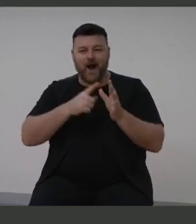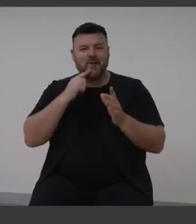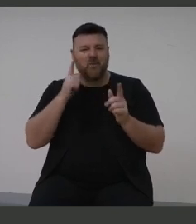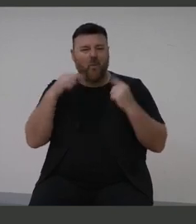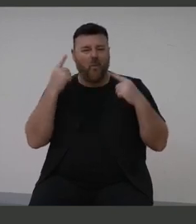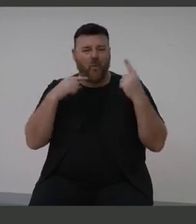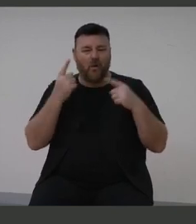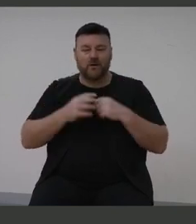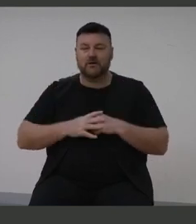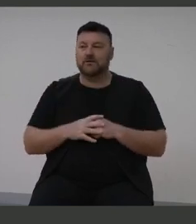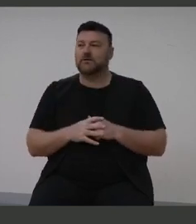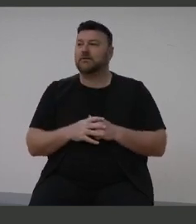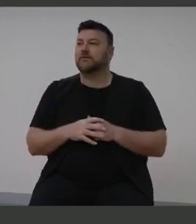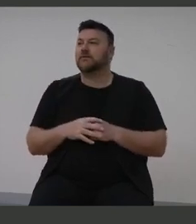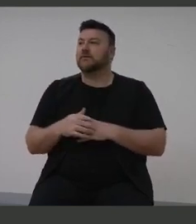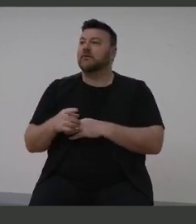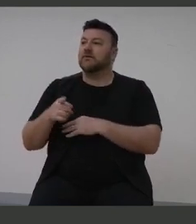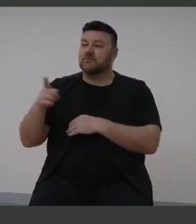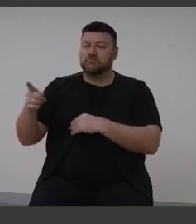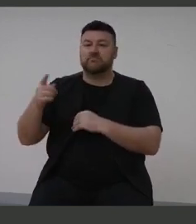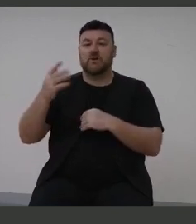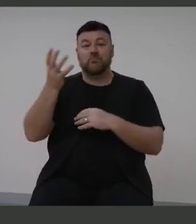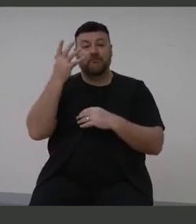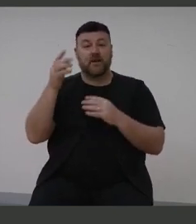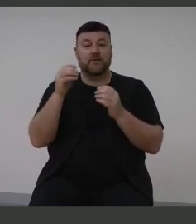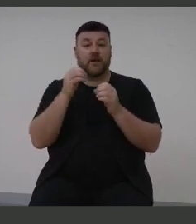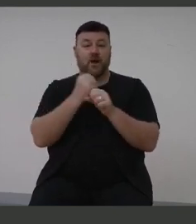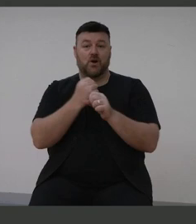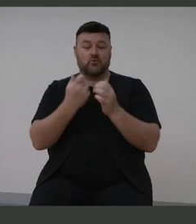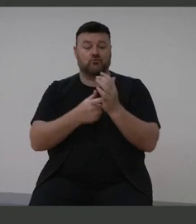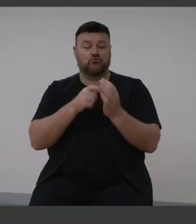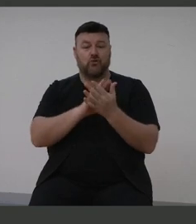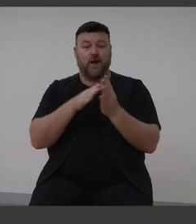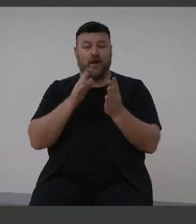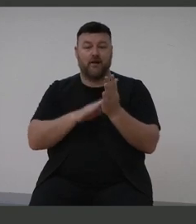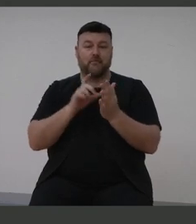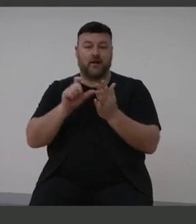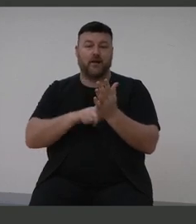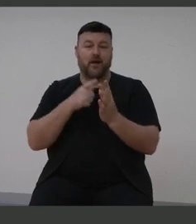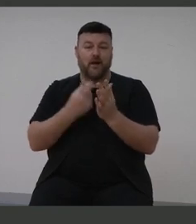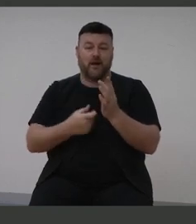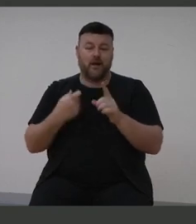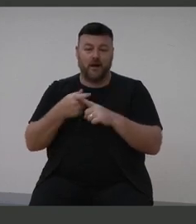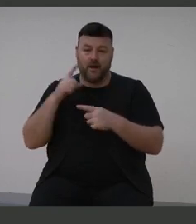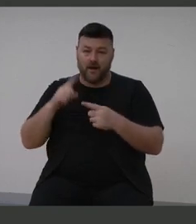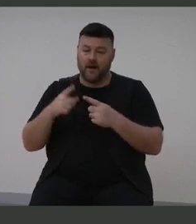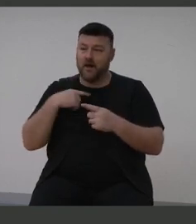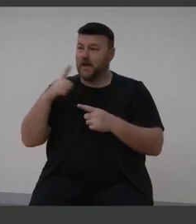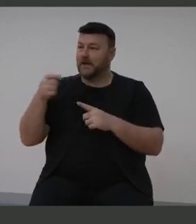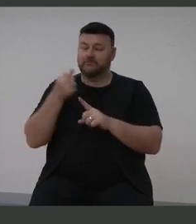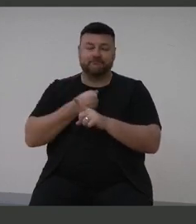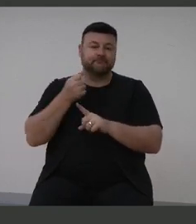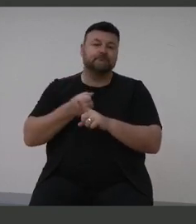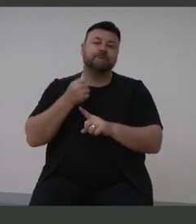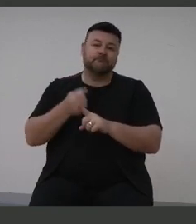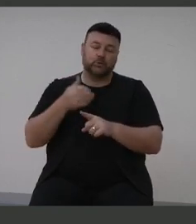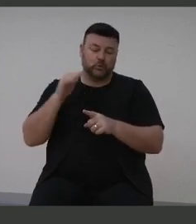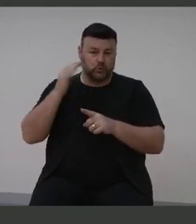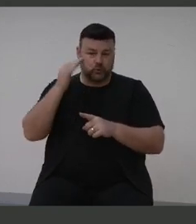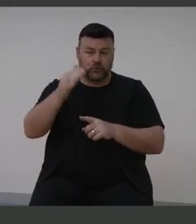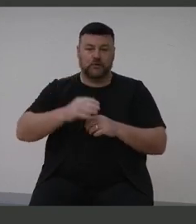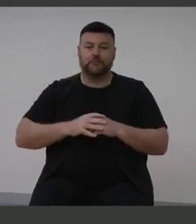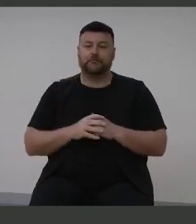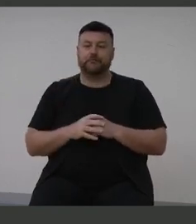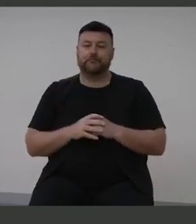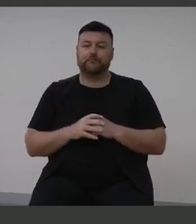Clarke for his dream and his courage to sort of push on against all the adversity. I'm also